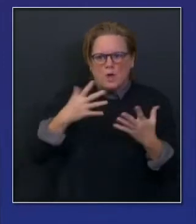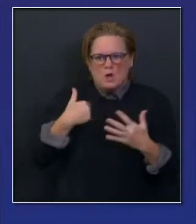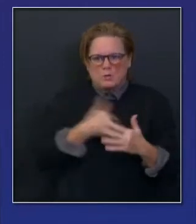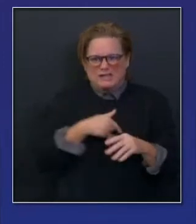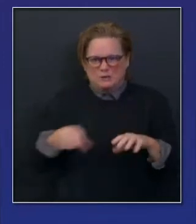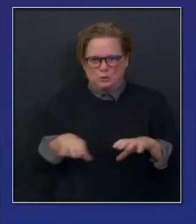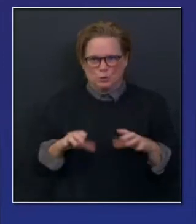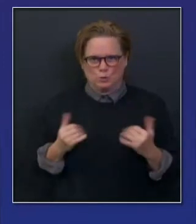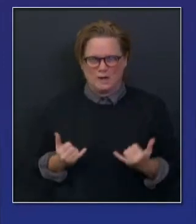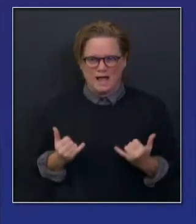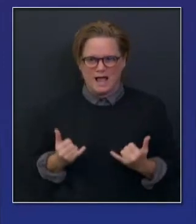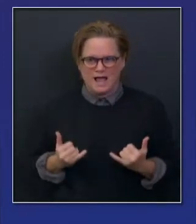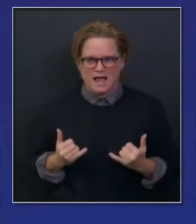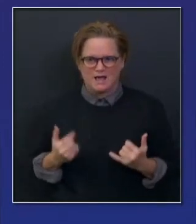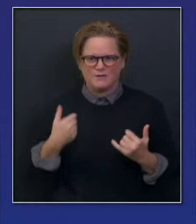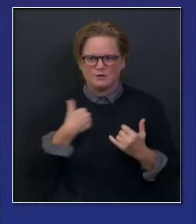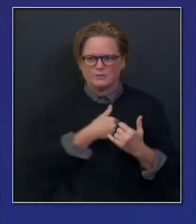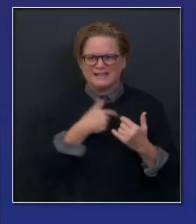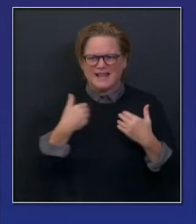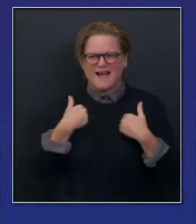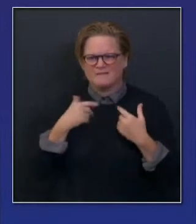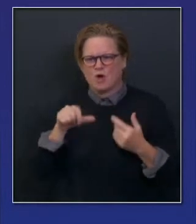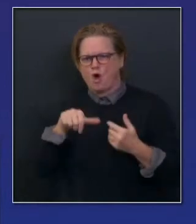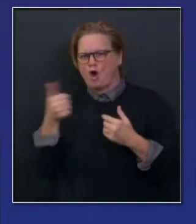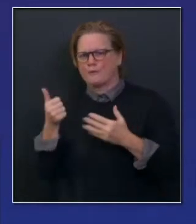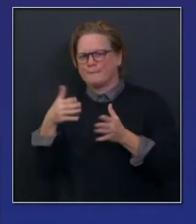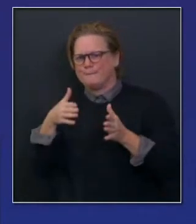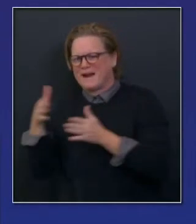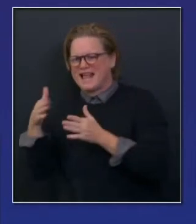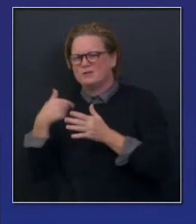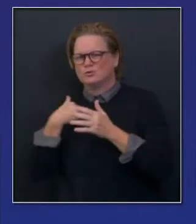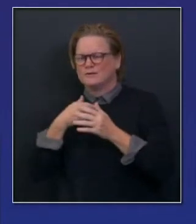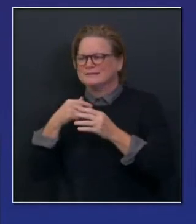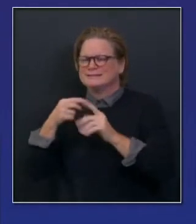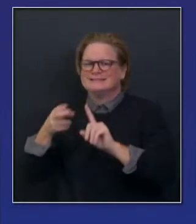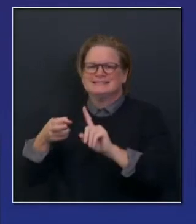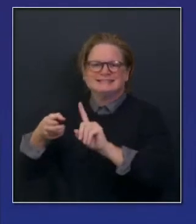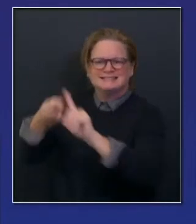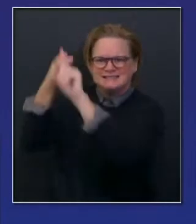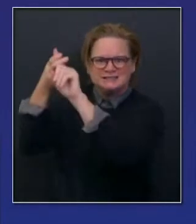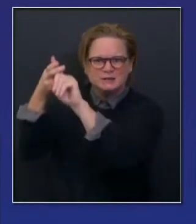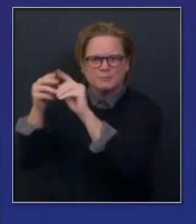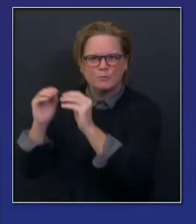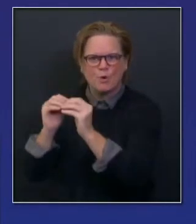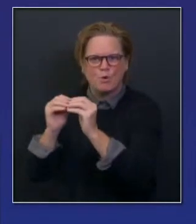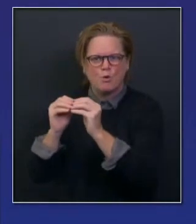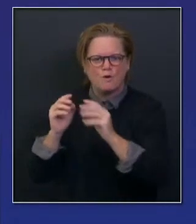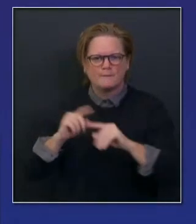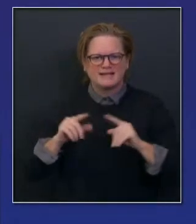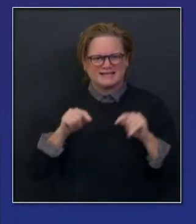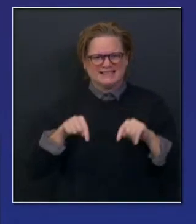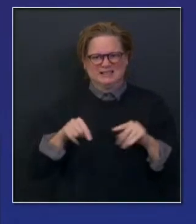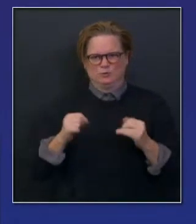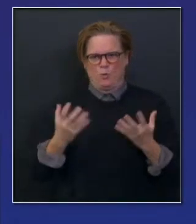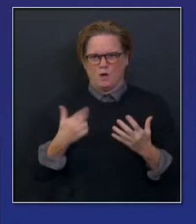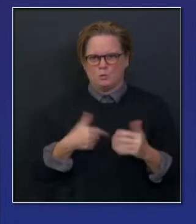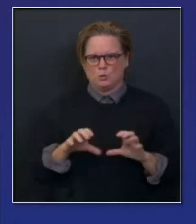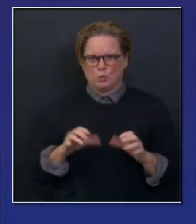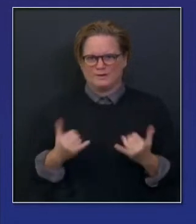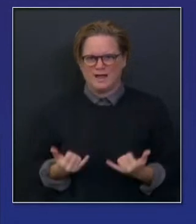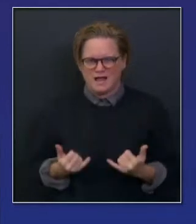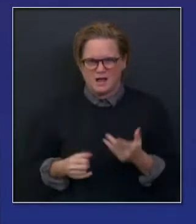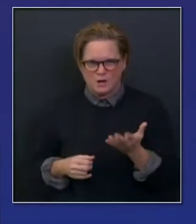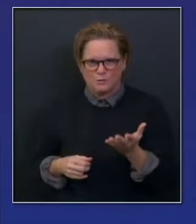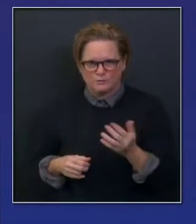think the sophistication of your question is a presumption that, all right, even with everything you see on this slide, that we will drive